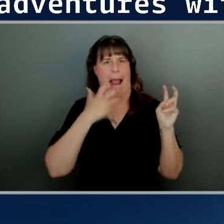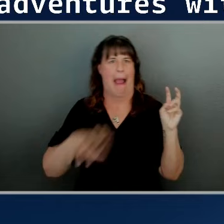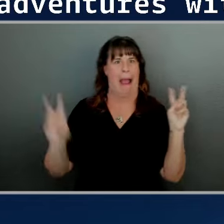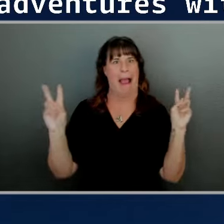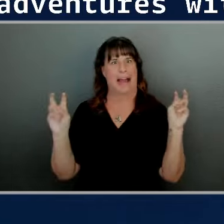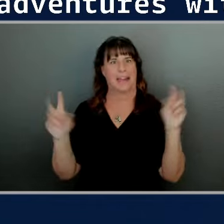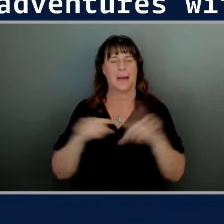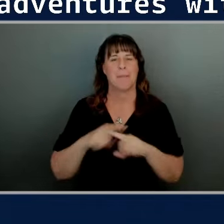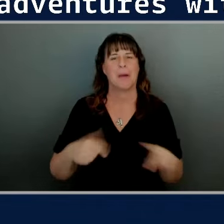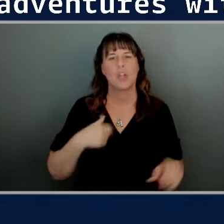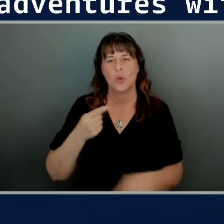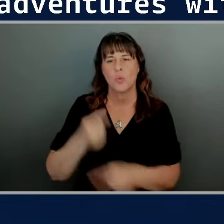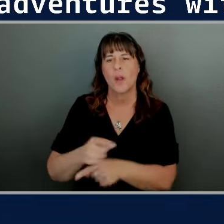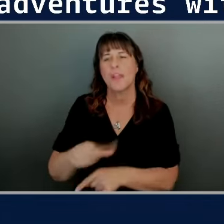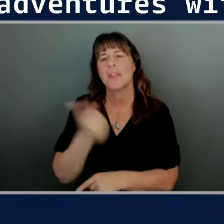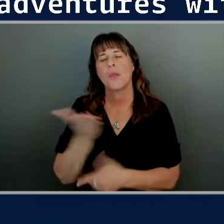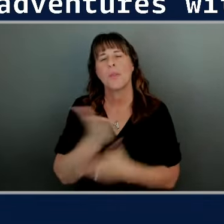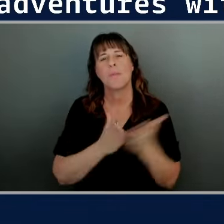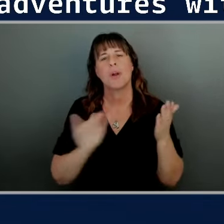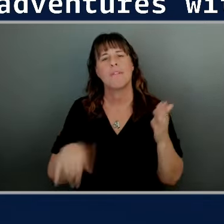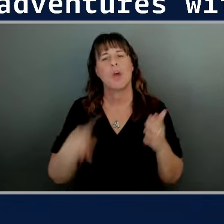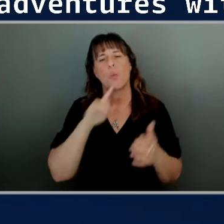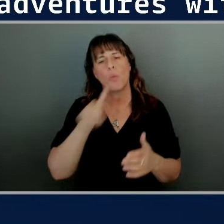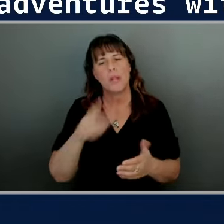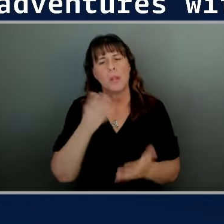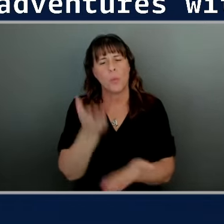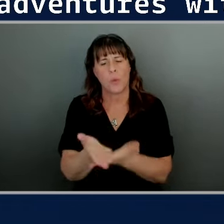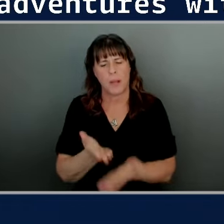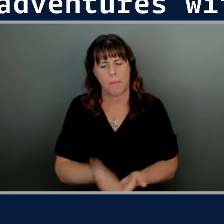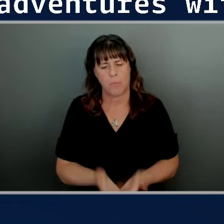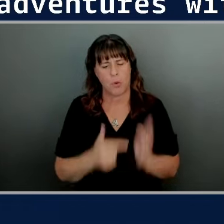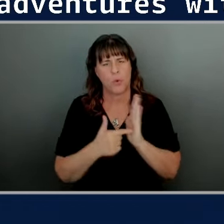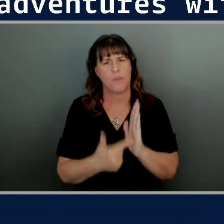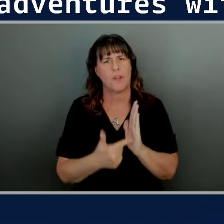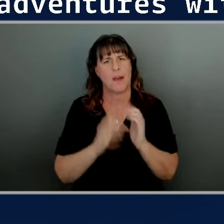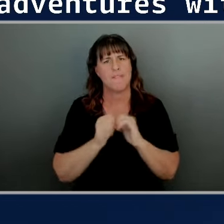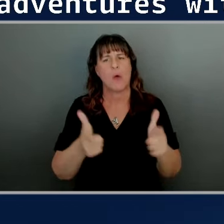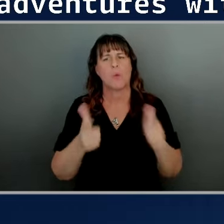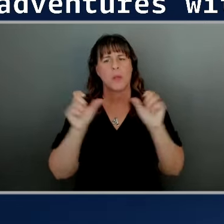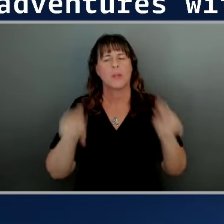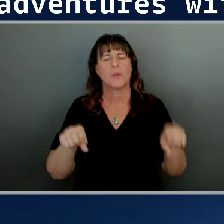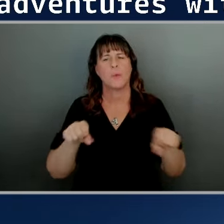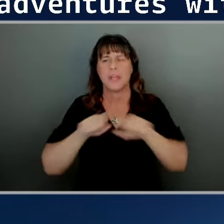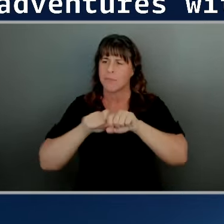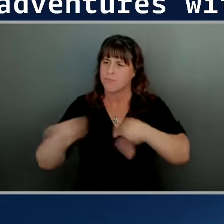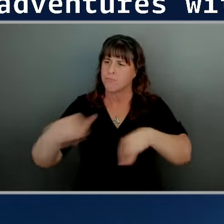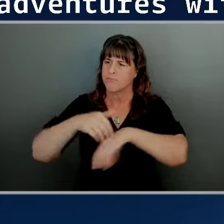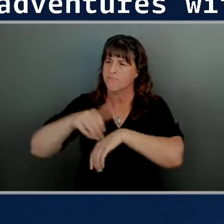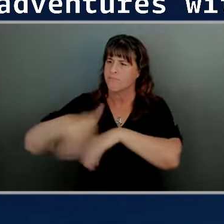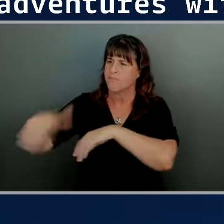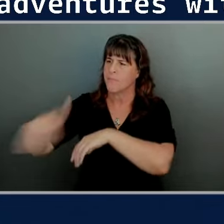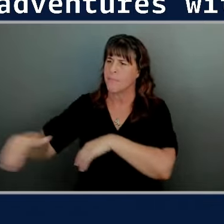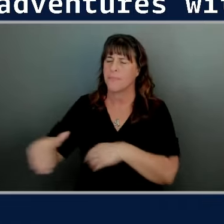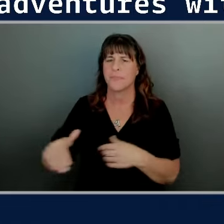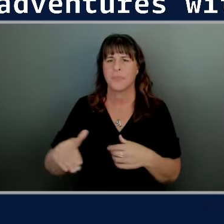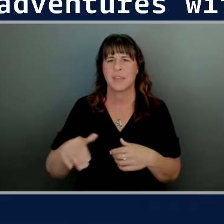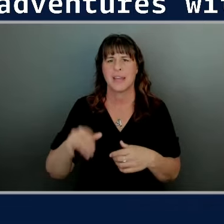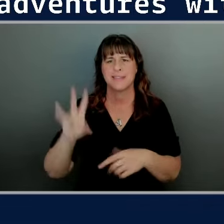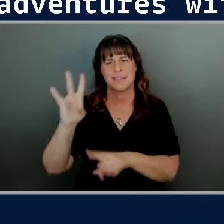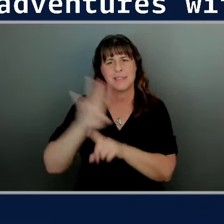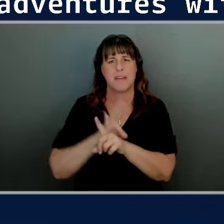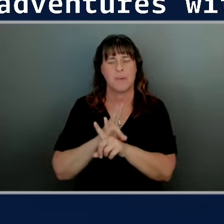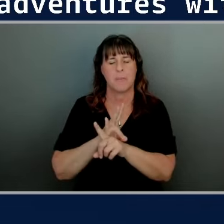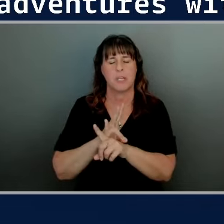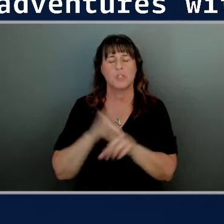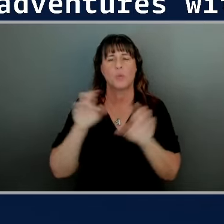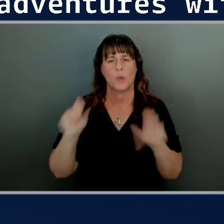the other piece of it we were able to really prove the art of the possible with how quickly we could get something out the door you know in about seven months we were